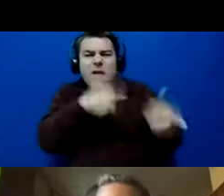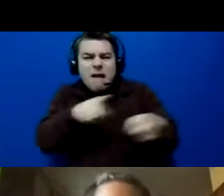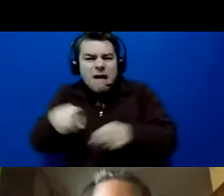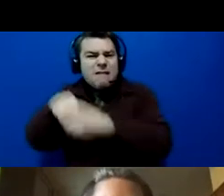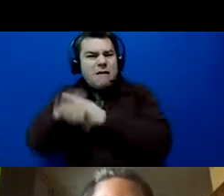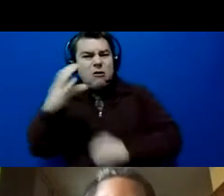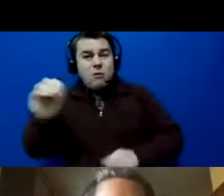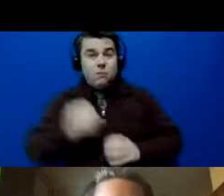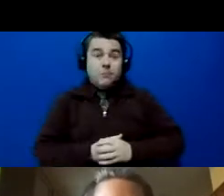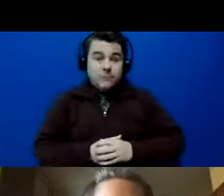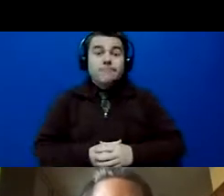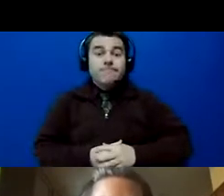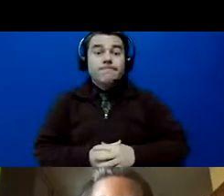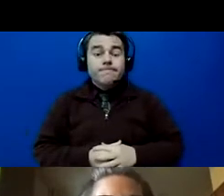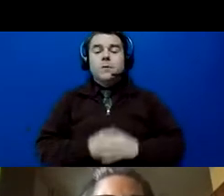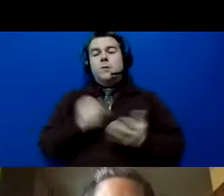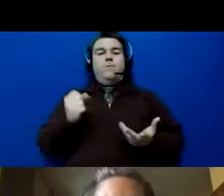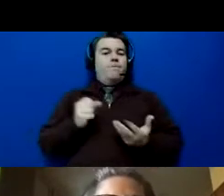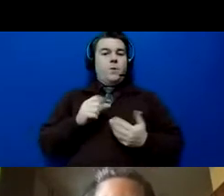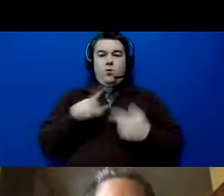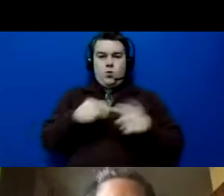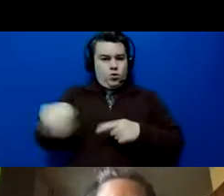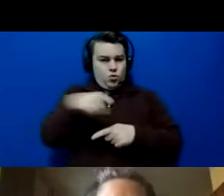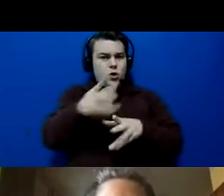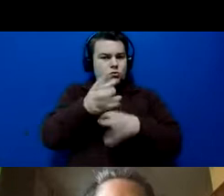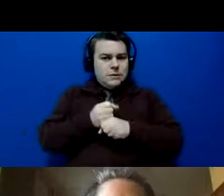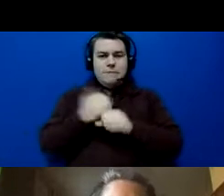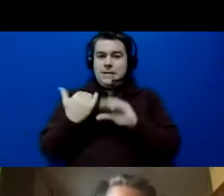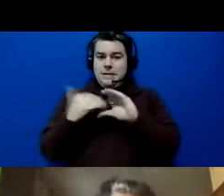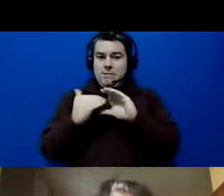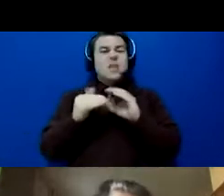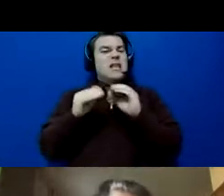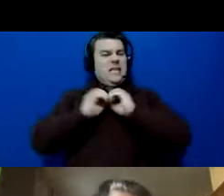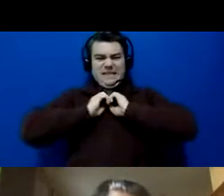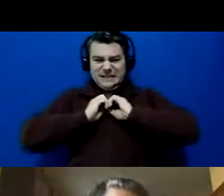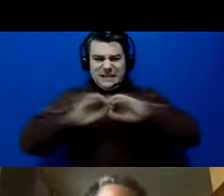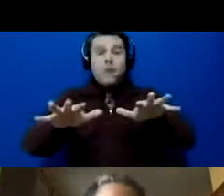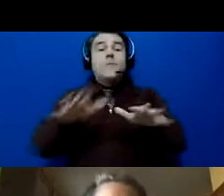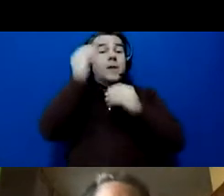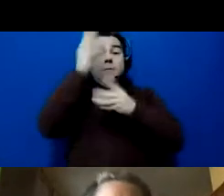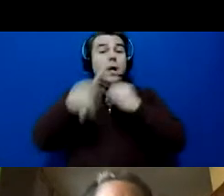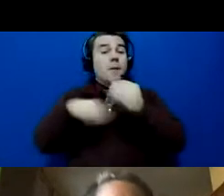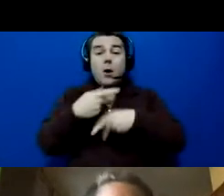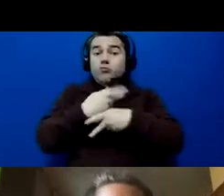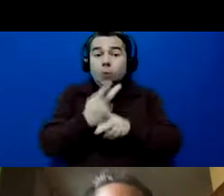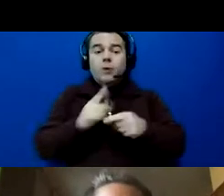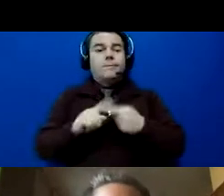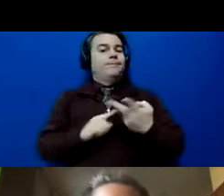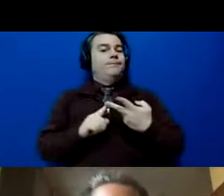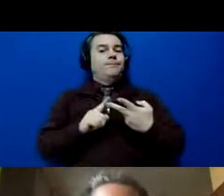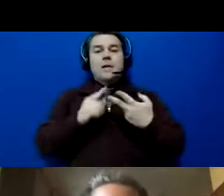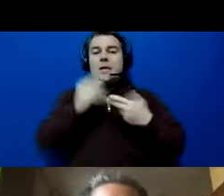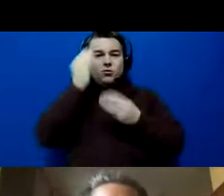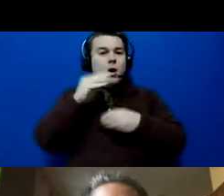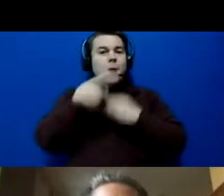So when you receive these emails, they send them out and it's information about a product. It's information about updated